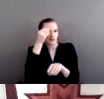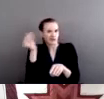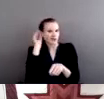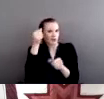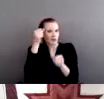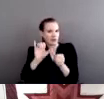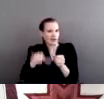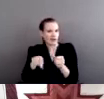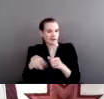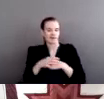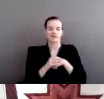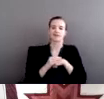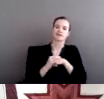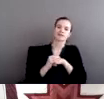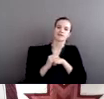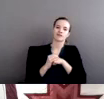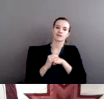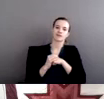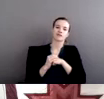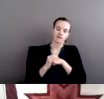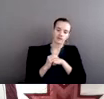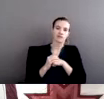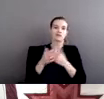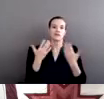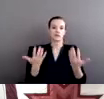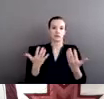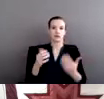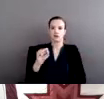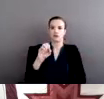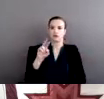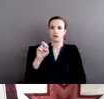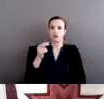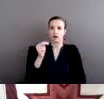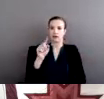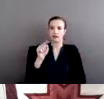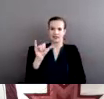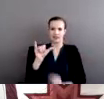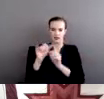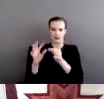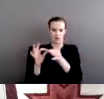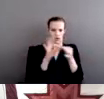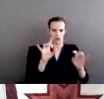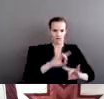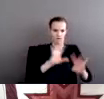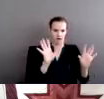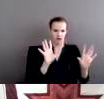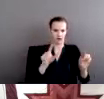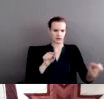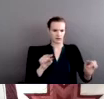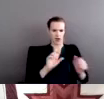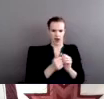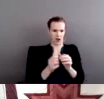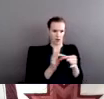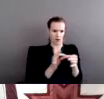When I started thinking about the question of sovereignty and the question of violence, one of the things that occurred to me